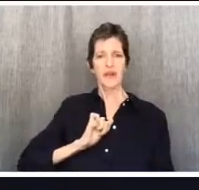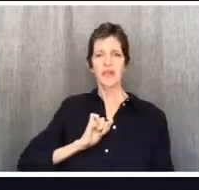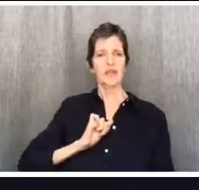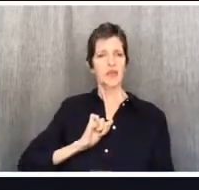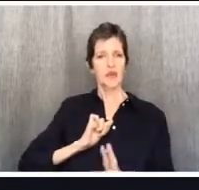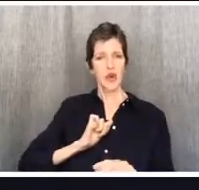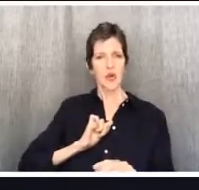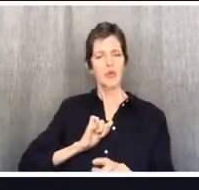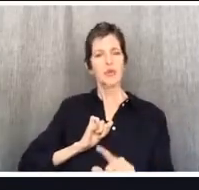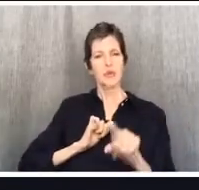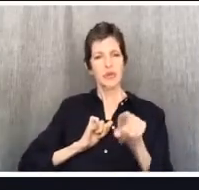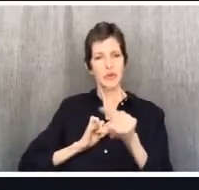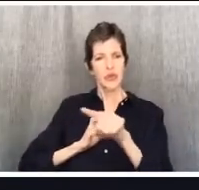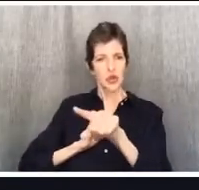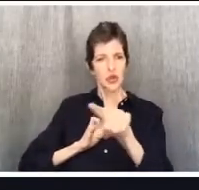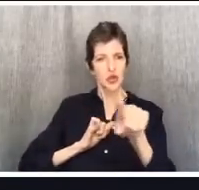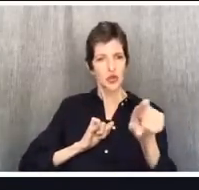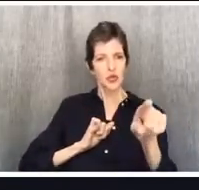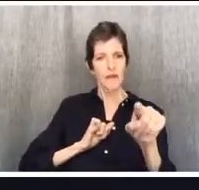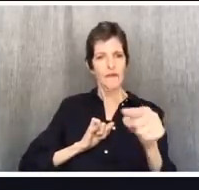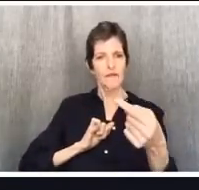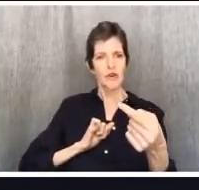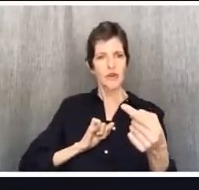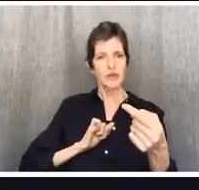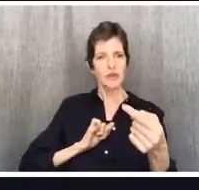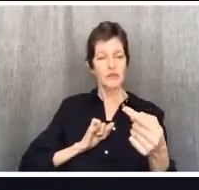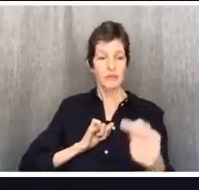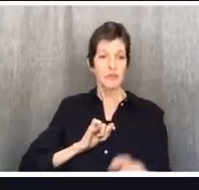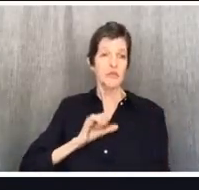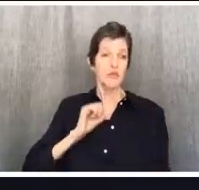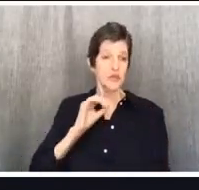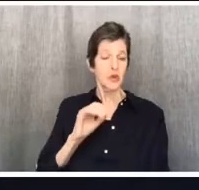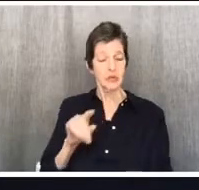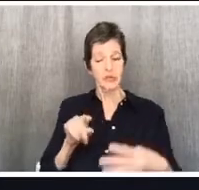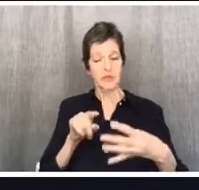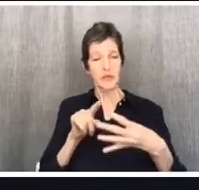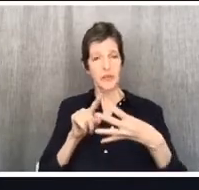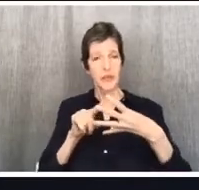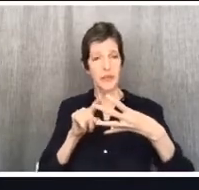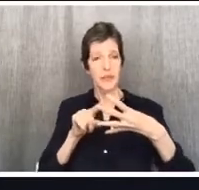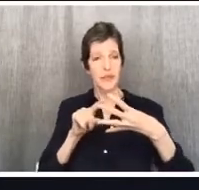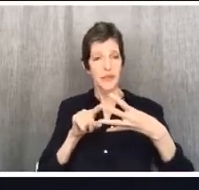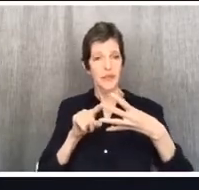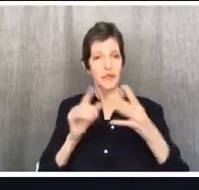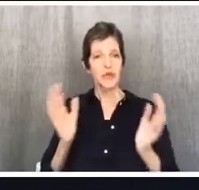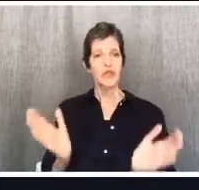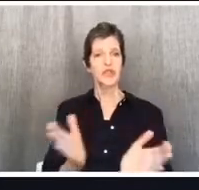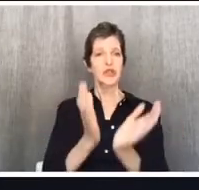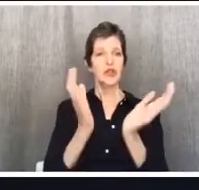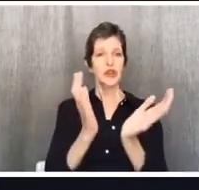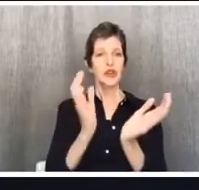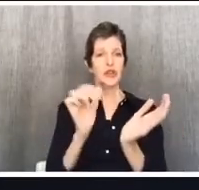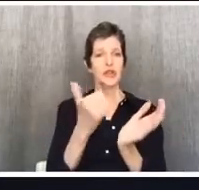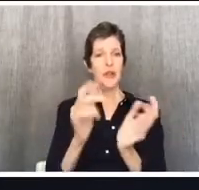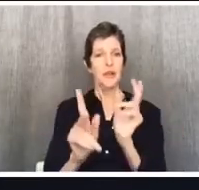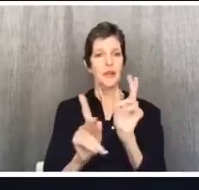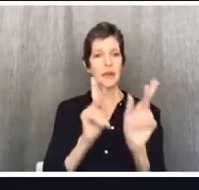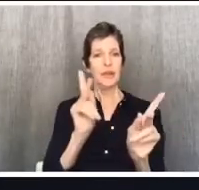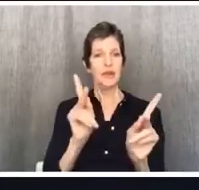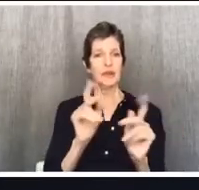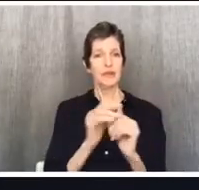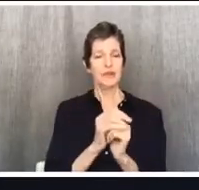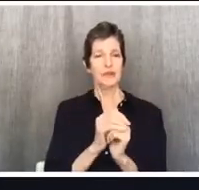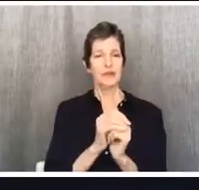Paul says it's a fundamental question. Does this build others up? If it doesn't build others up, by the way, it doesn't glorify God.